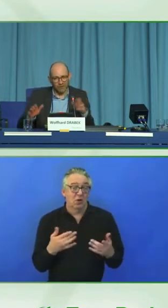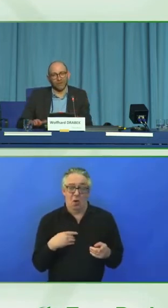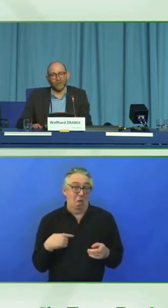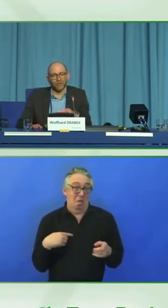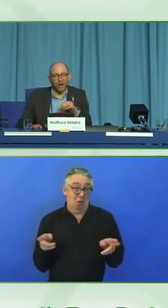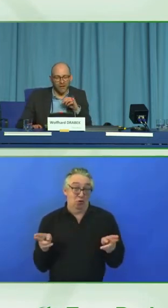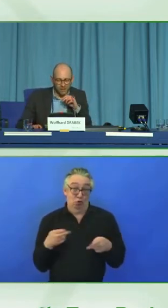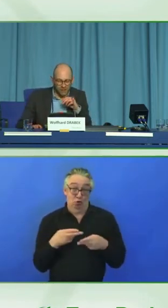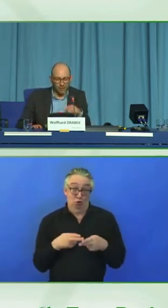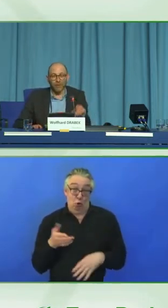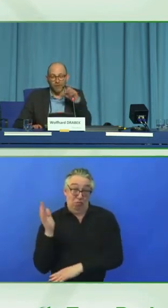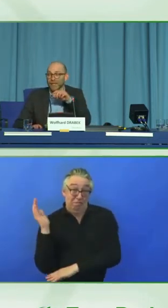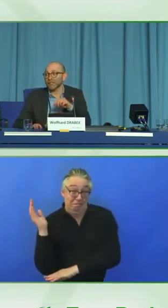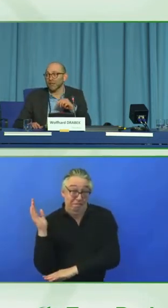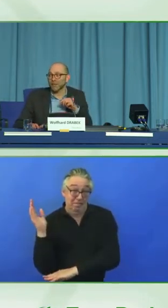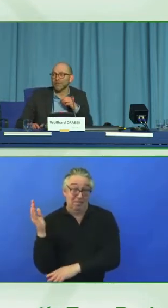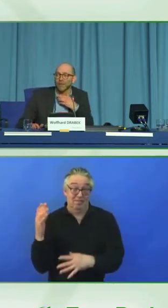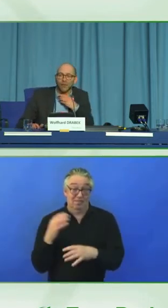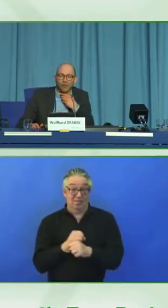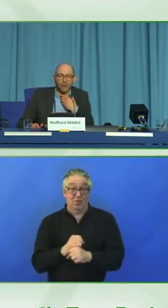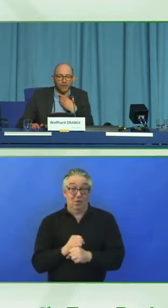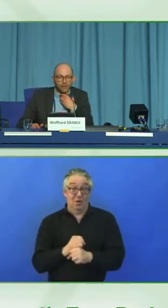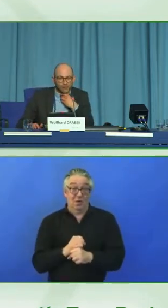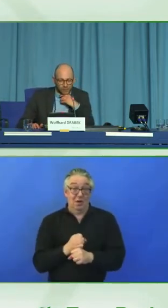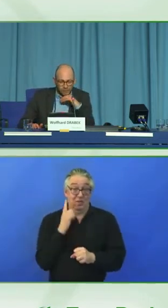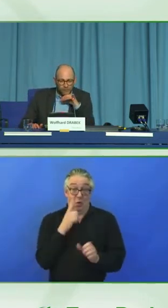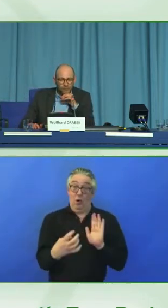on the Faire für alle system. Next slide, please.